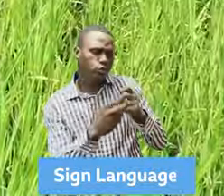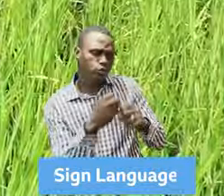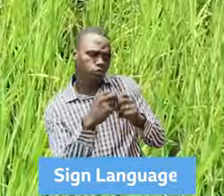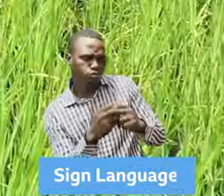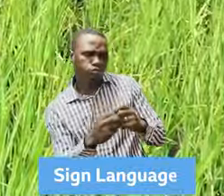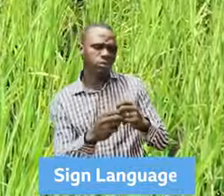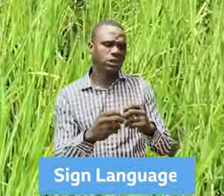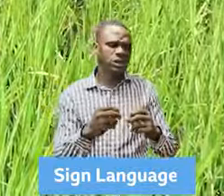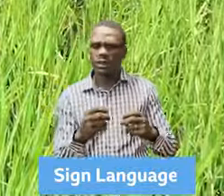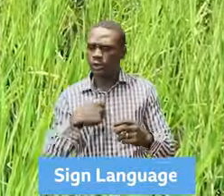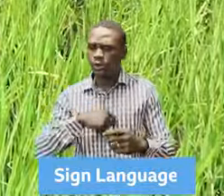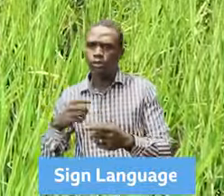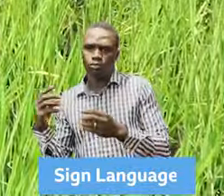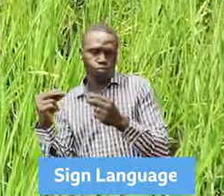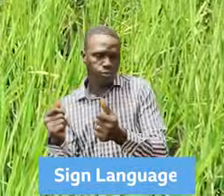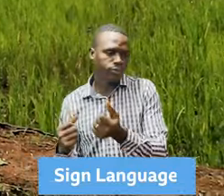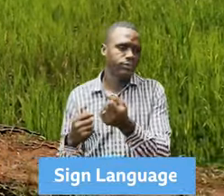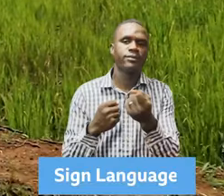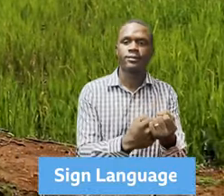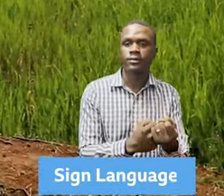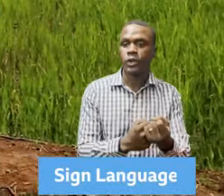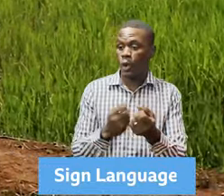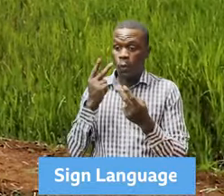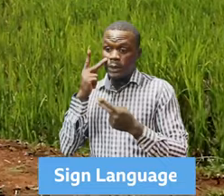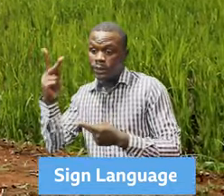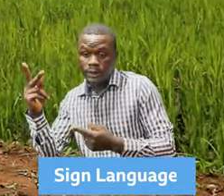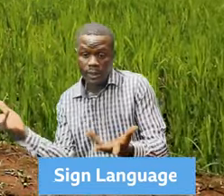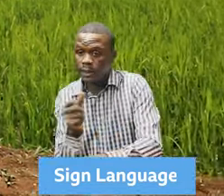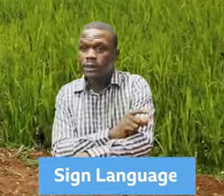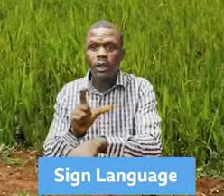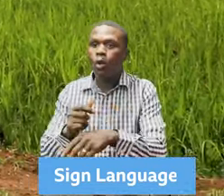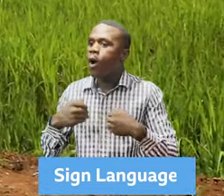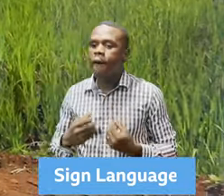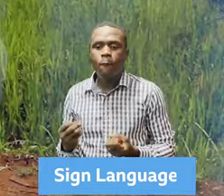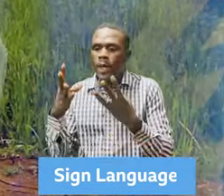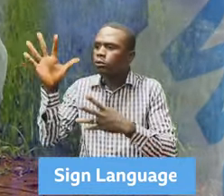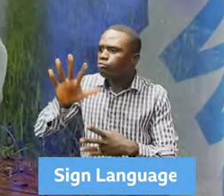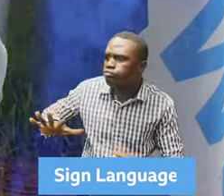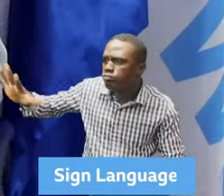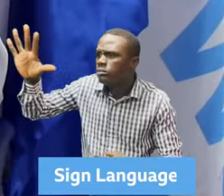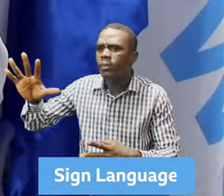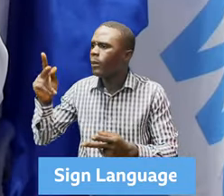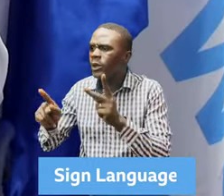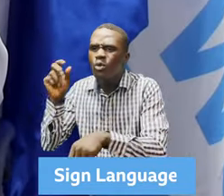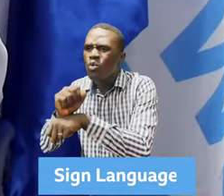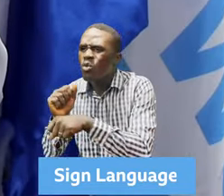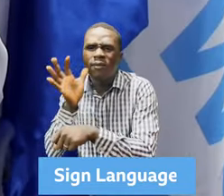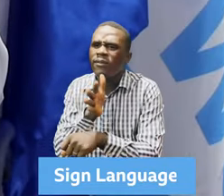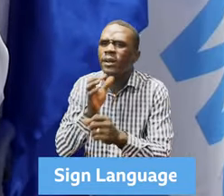there are a lot of inland valley swamps that have been left idle. We've linked up with the Minister of Agriculture, we linked up with the